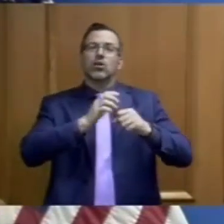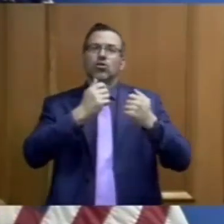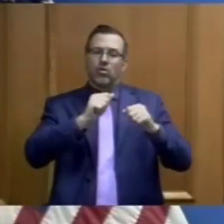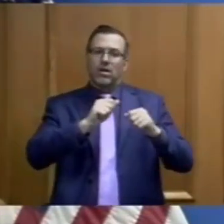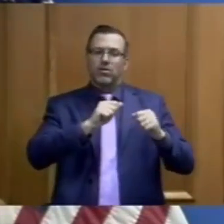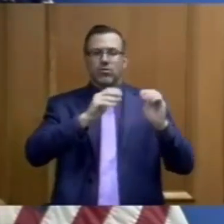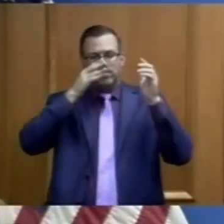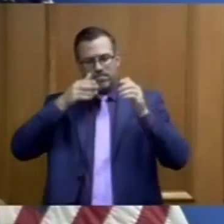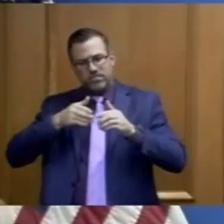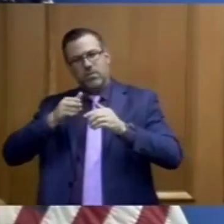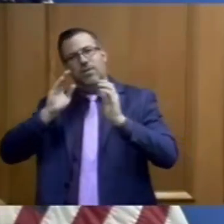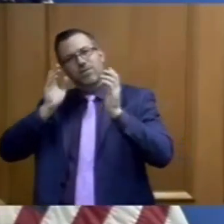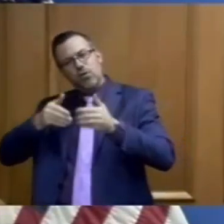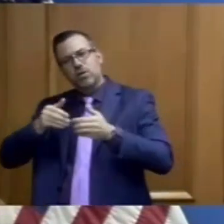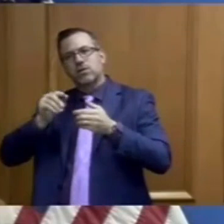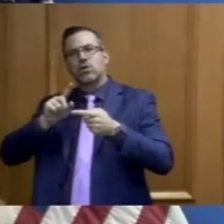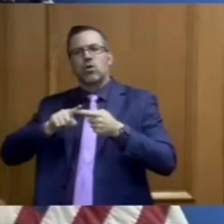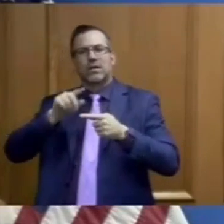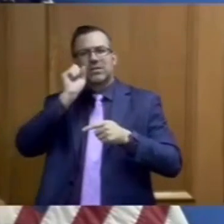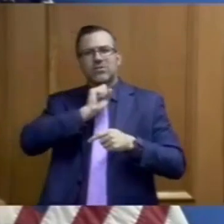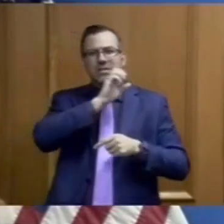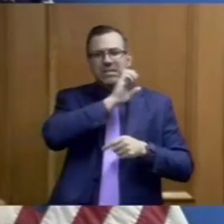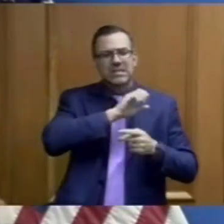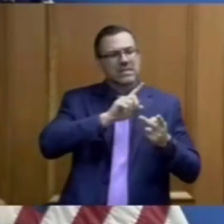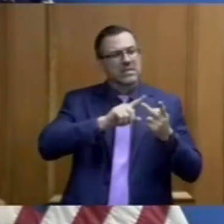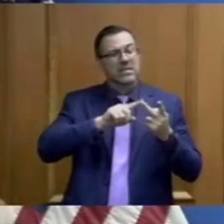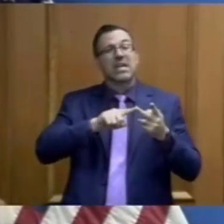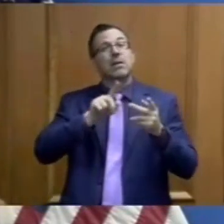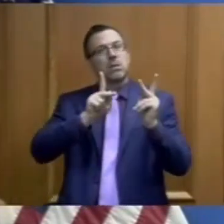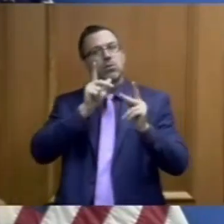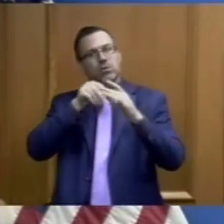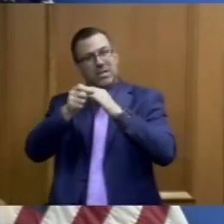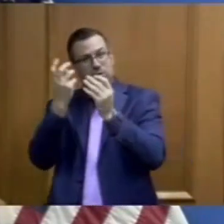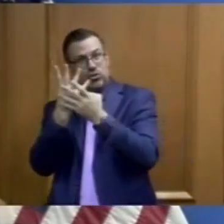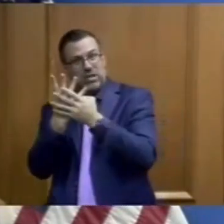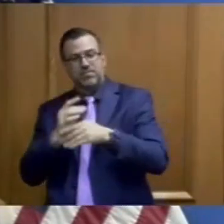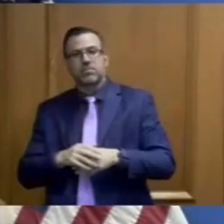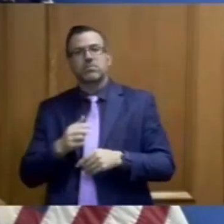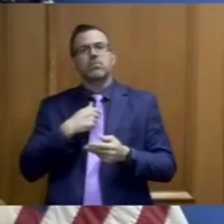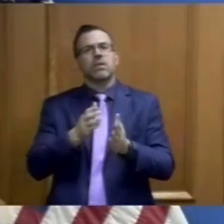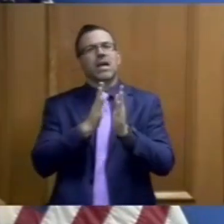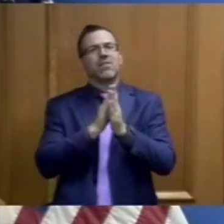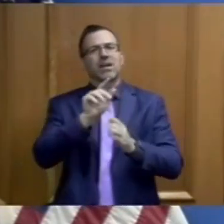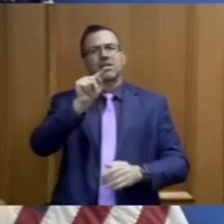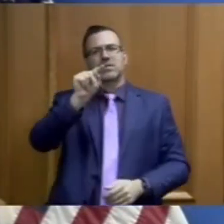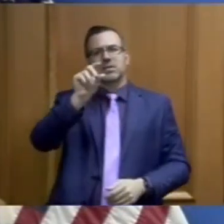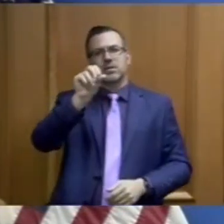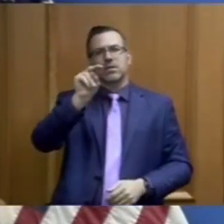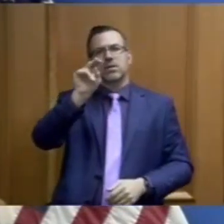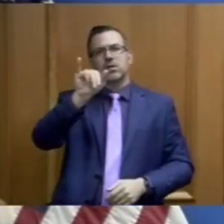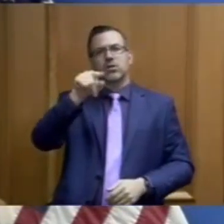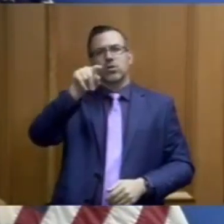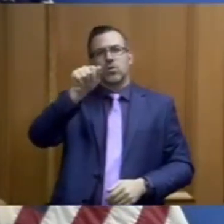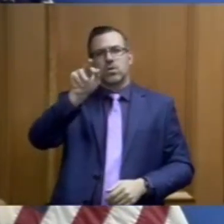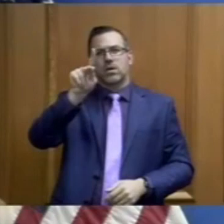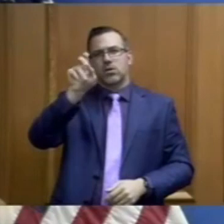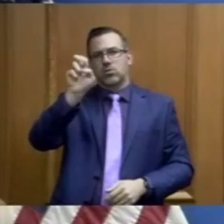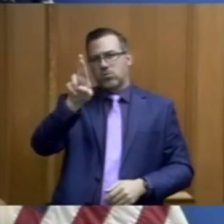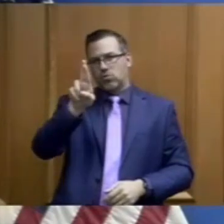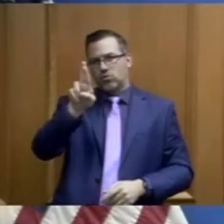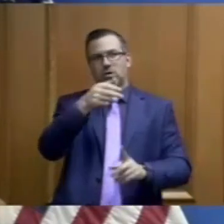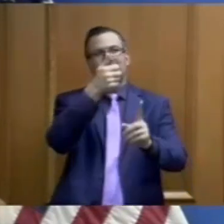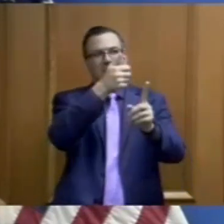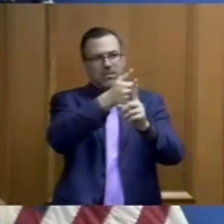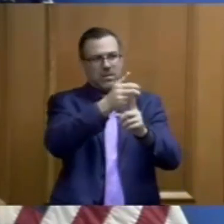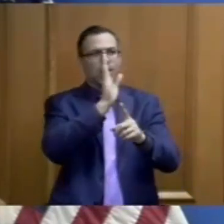well, including inmates within our correction system. I've asked Commissioner Tony Parker to join me today to offer a brief